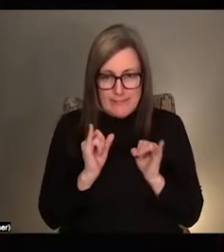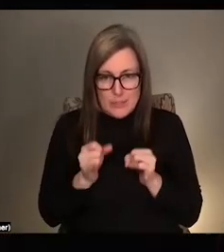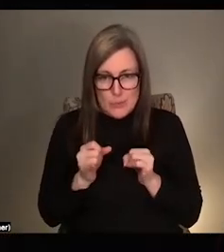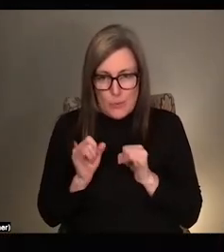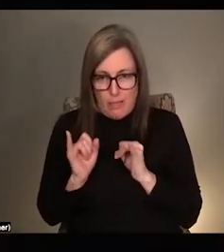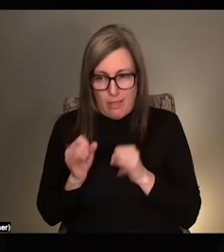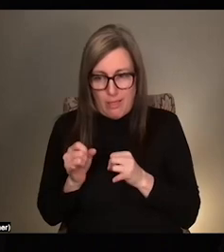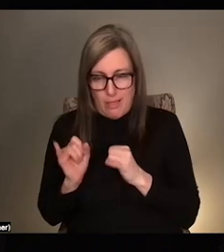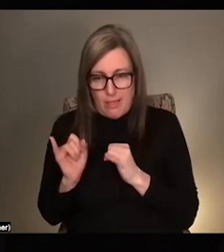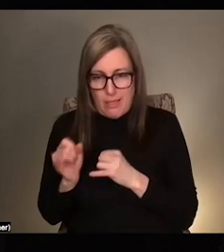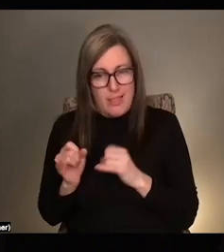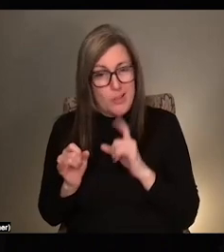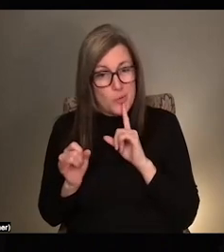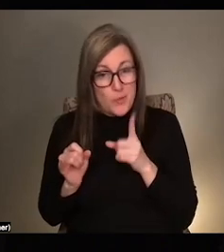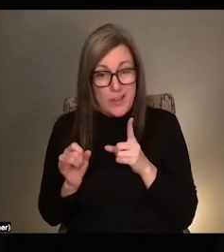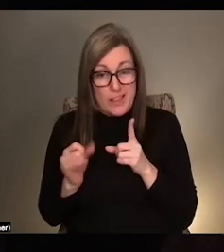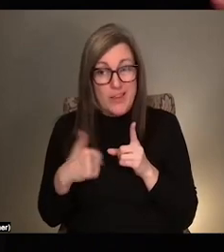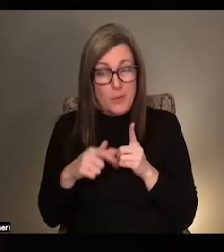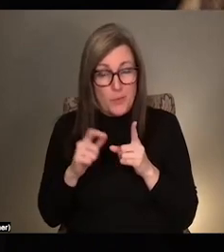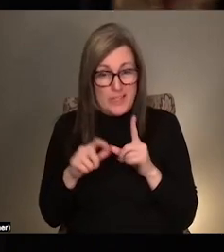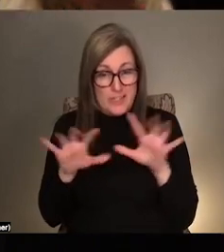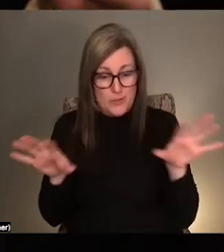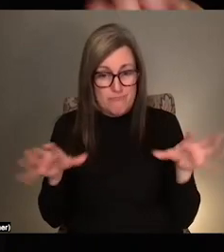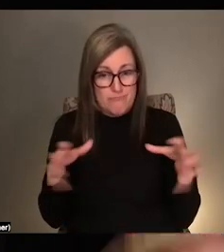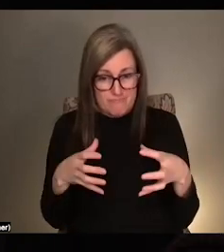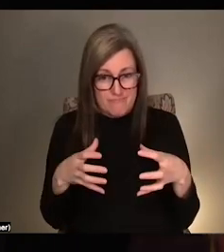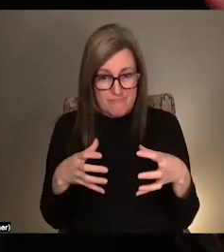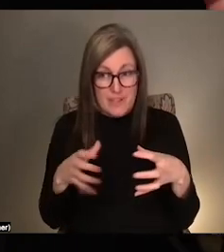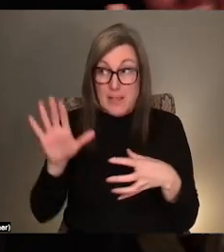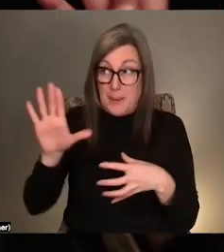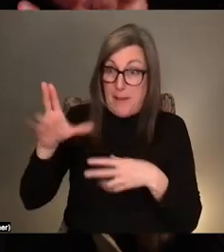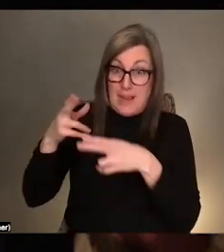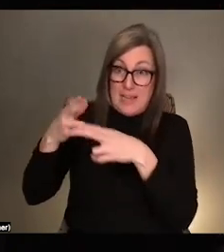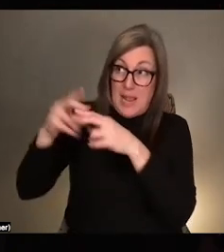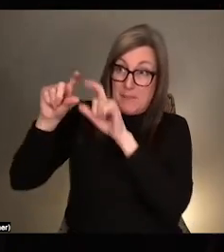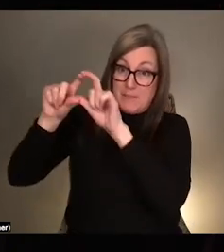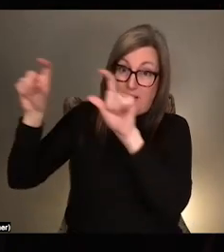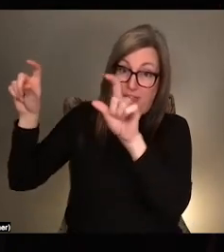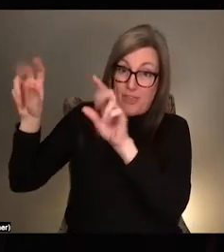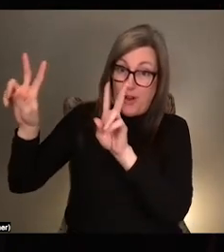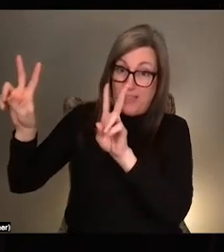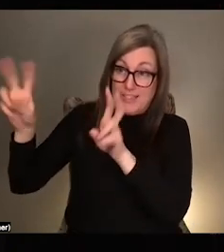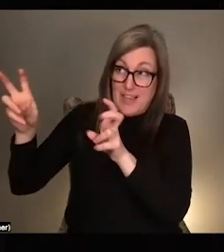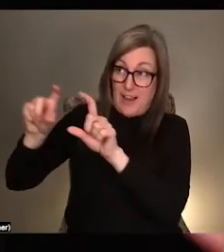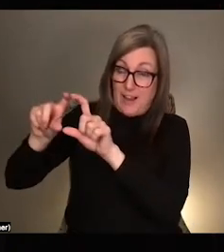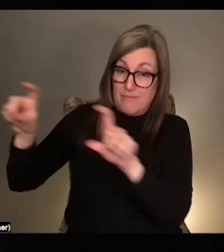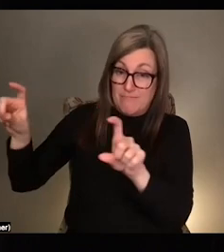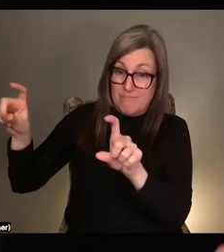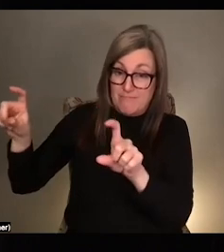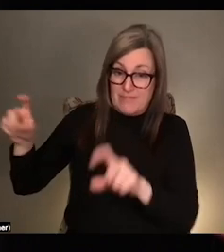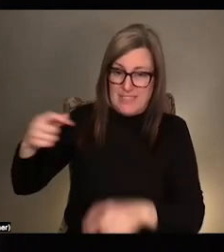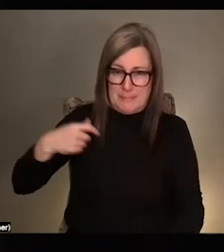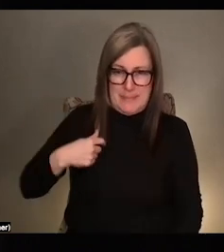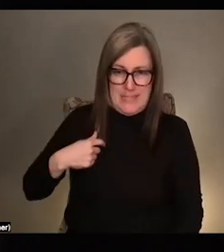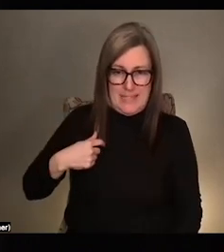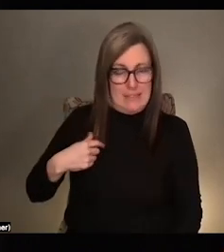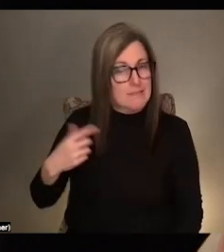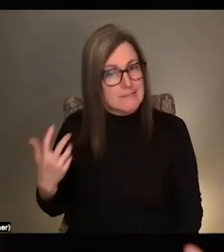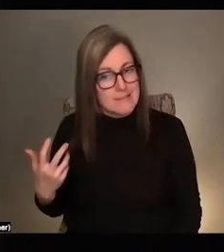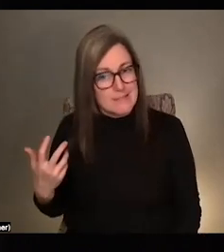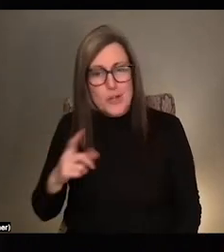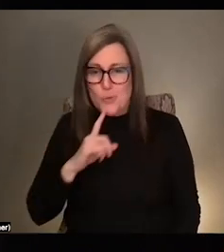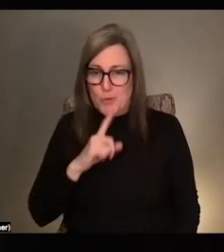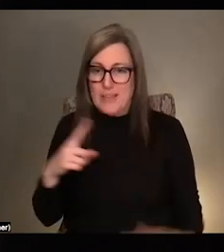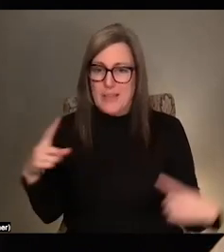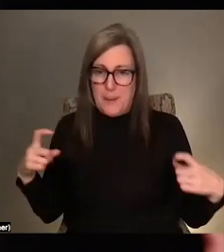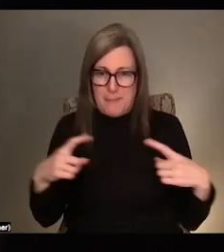at the end of the day, it's like there's my name and there's the title of the work. And it really like doesn't hold the complexity of